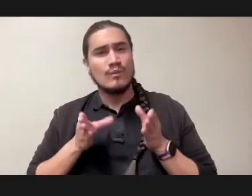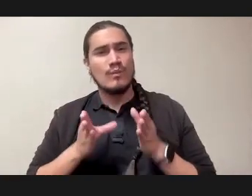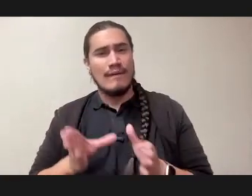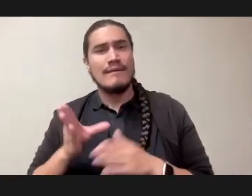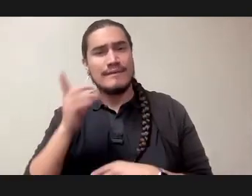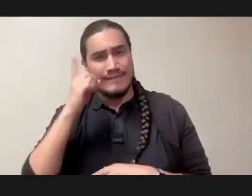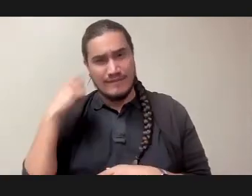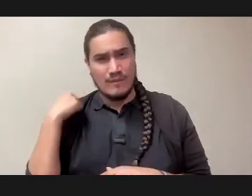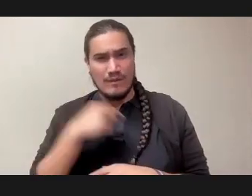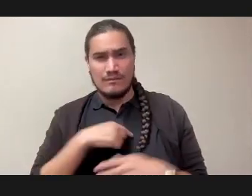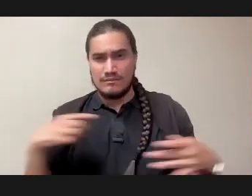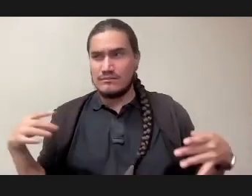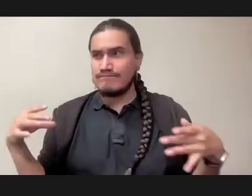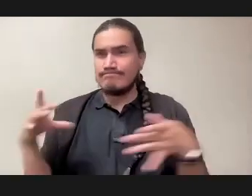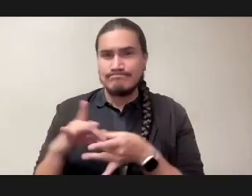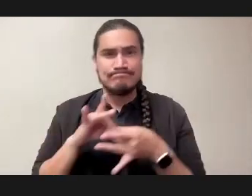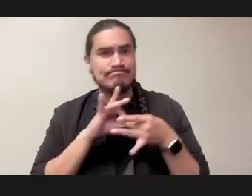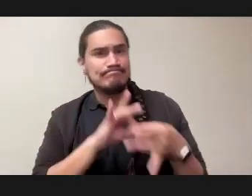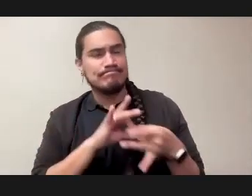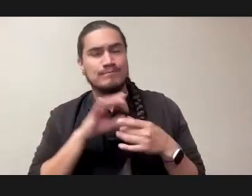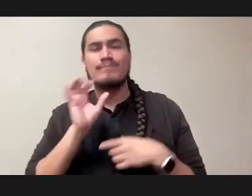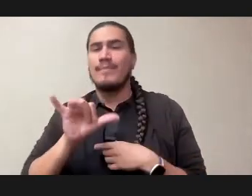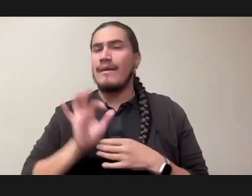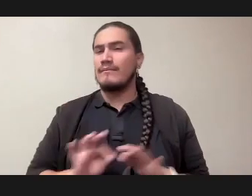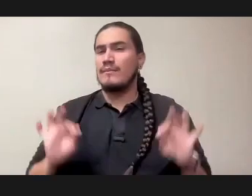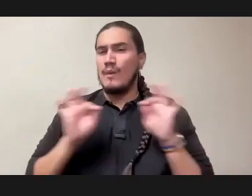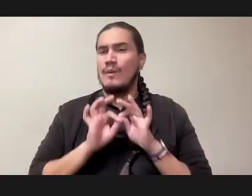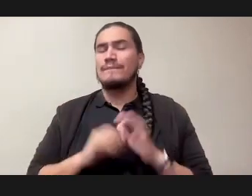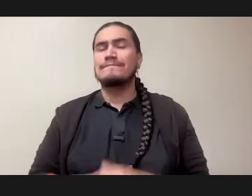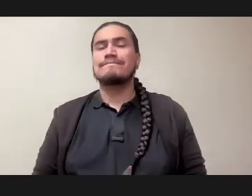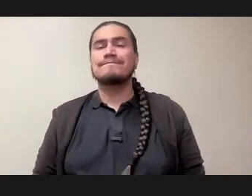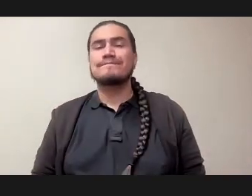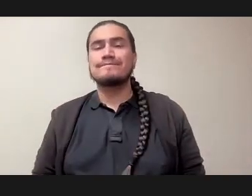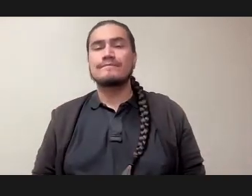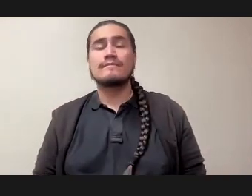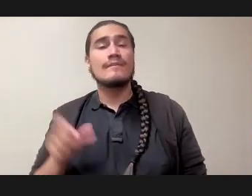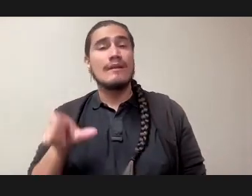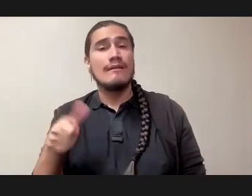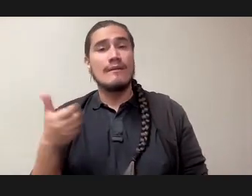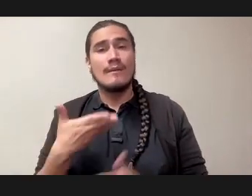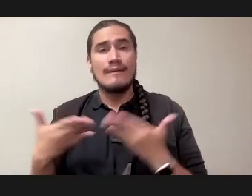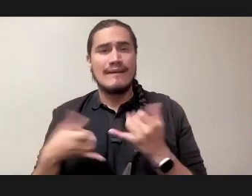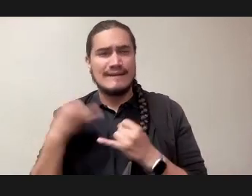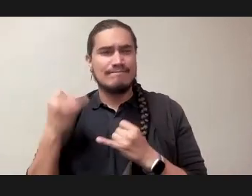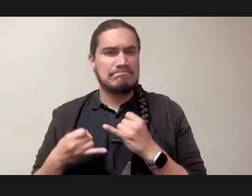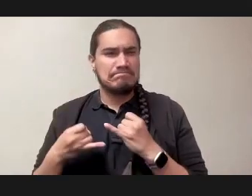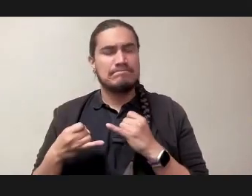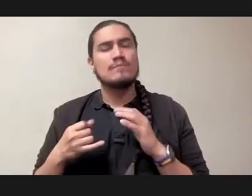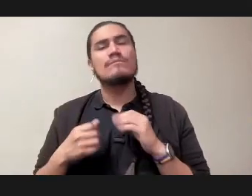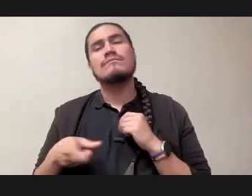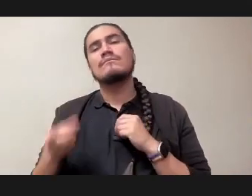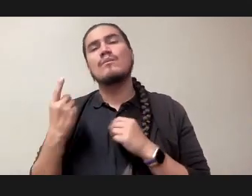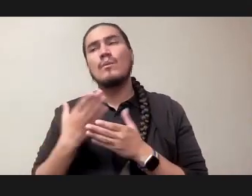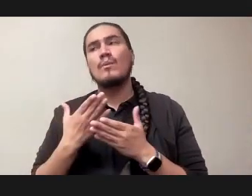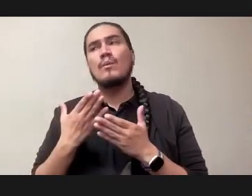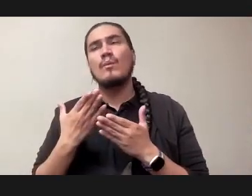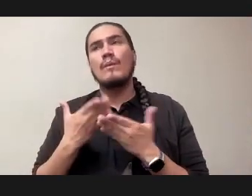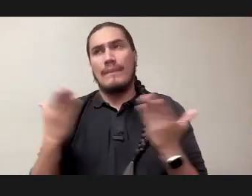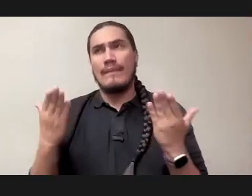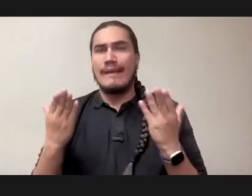And finally, one thing I've been thinking about as well is the meaning of